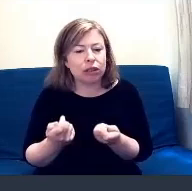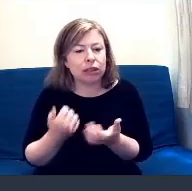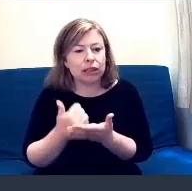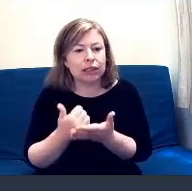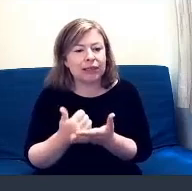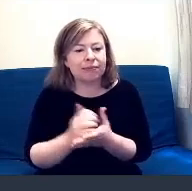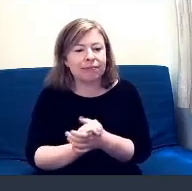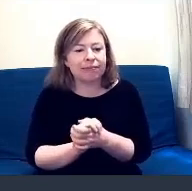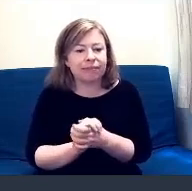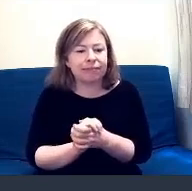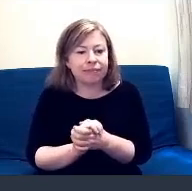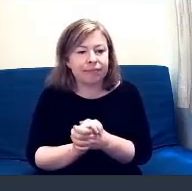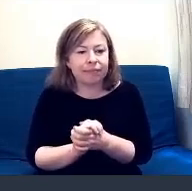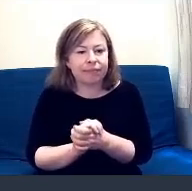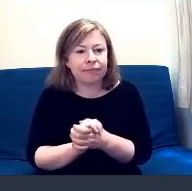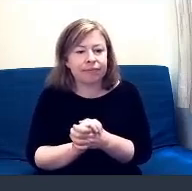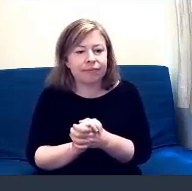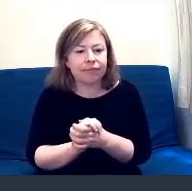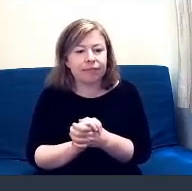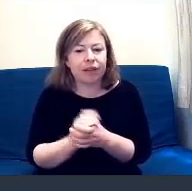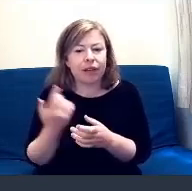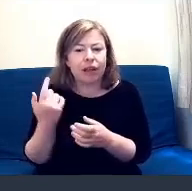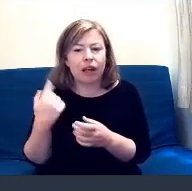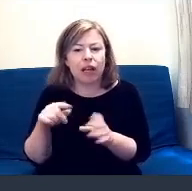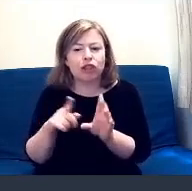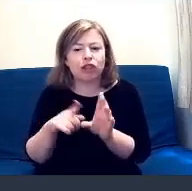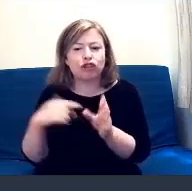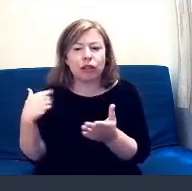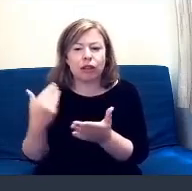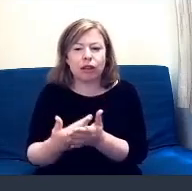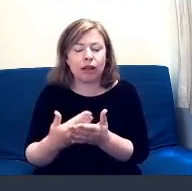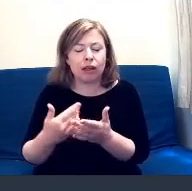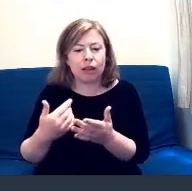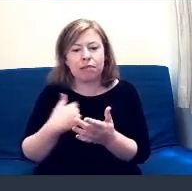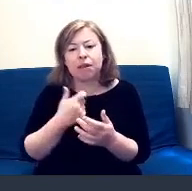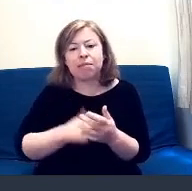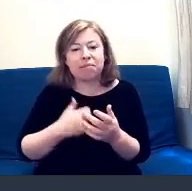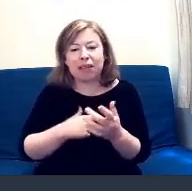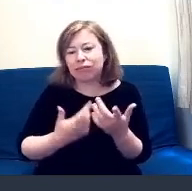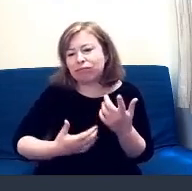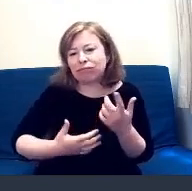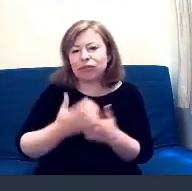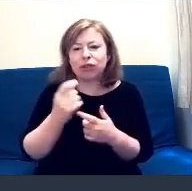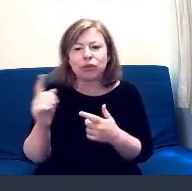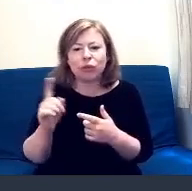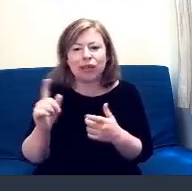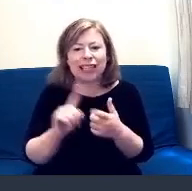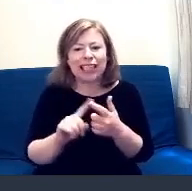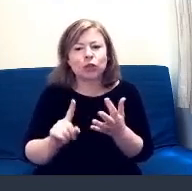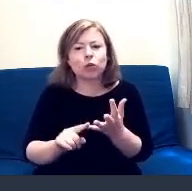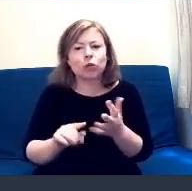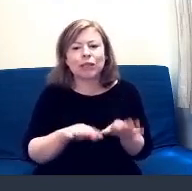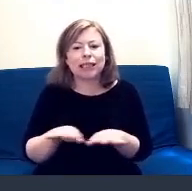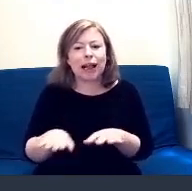And so from last year, I think a personal highlight for me was the EU settlement work, as we'd created a whole load of